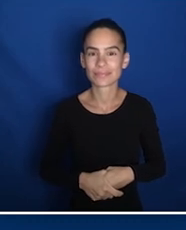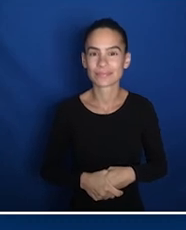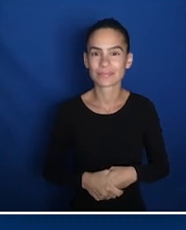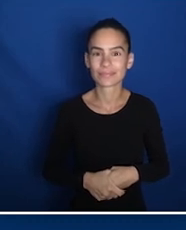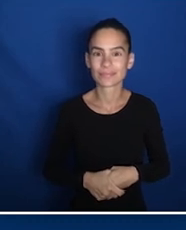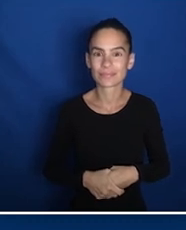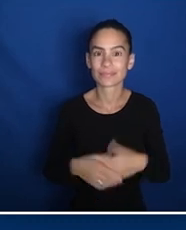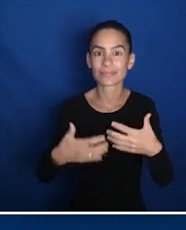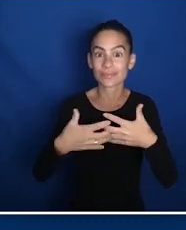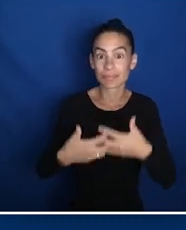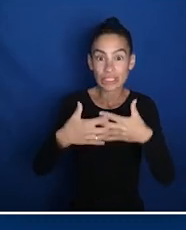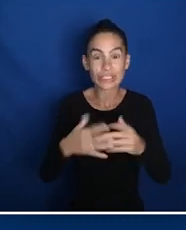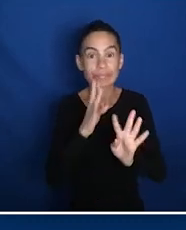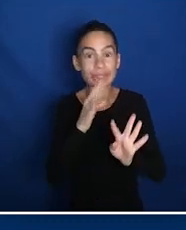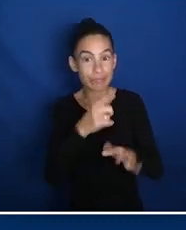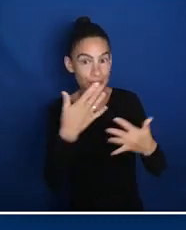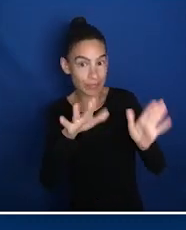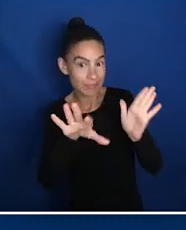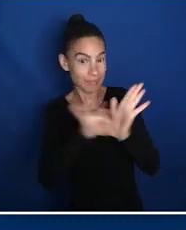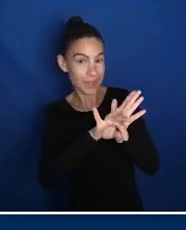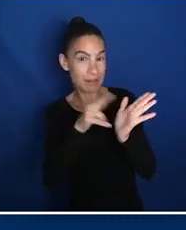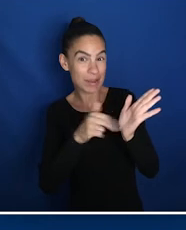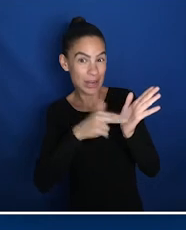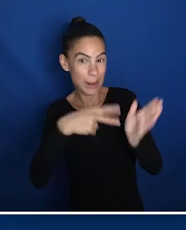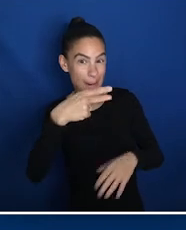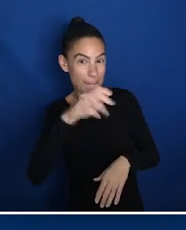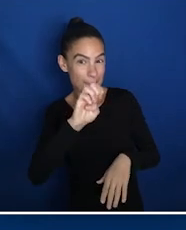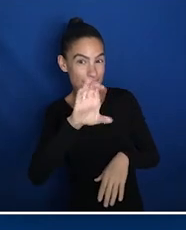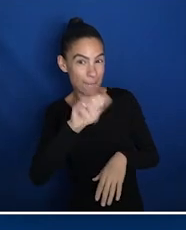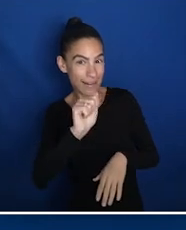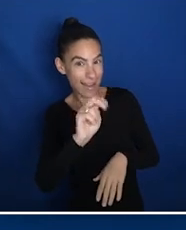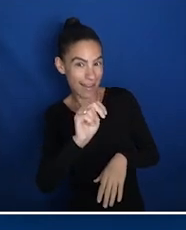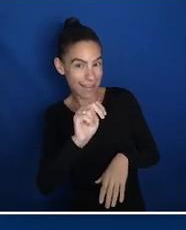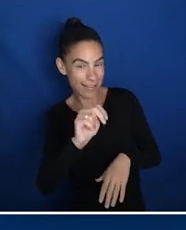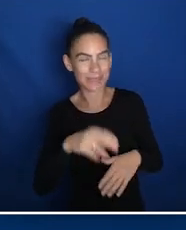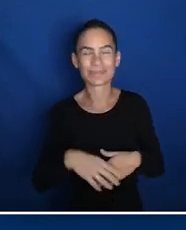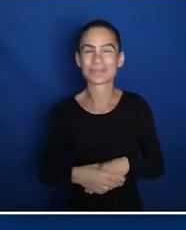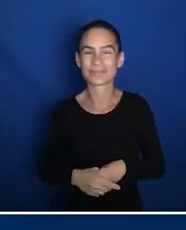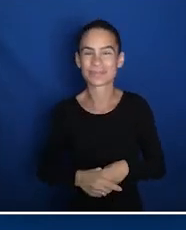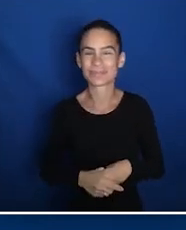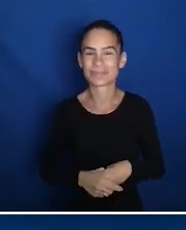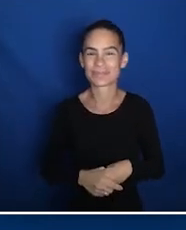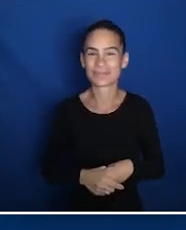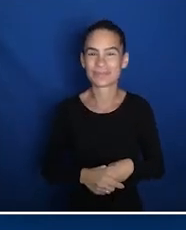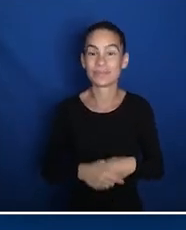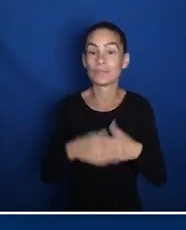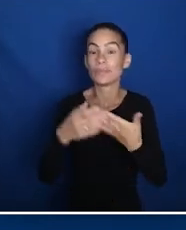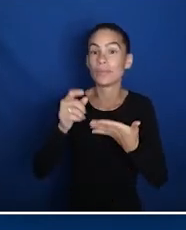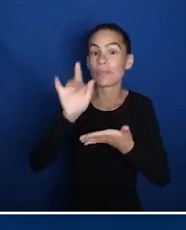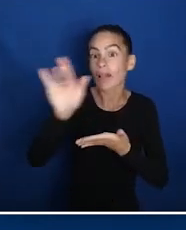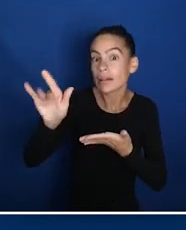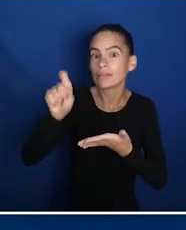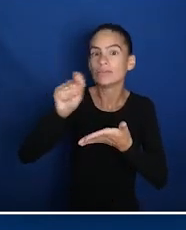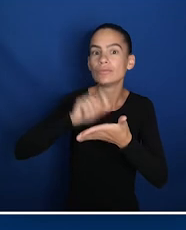puff straw to scroll through options on the screen. You have selected butter pecan. For ballots that have a write-in option, the puff feature will